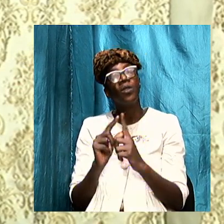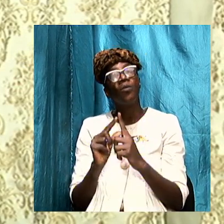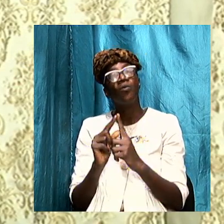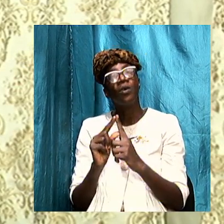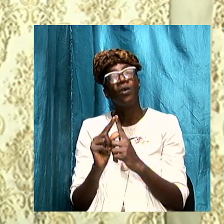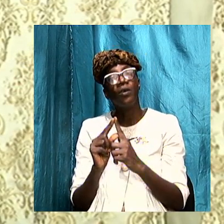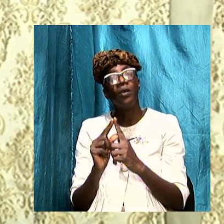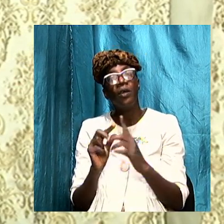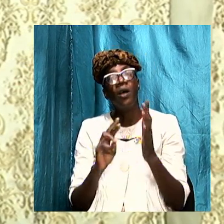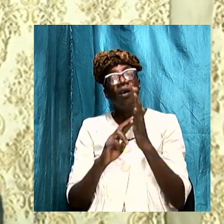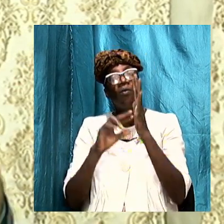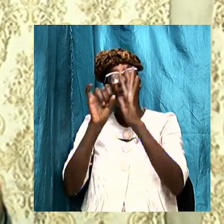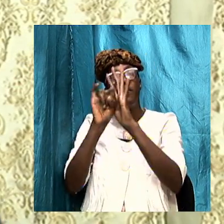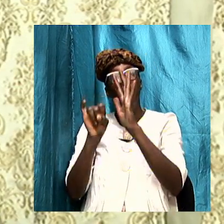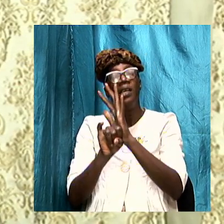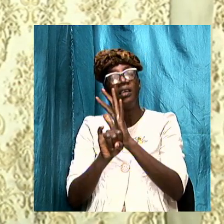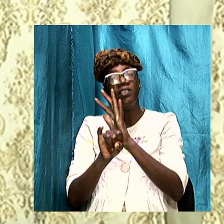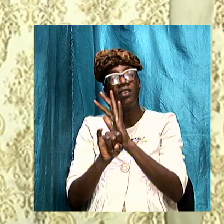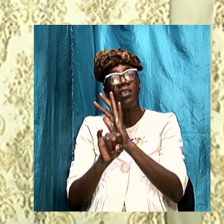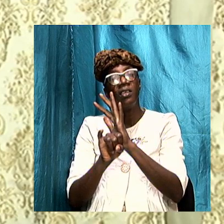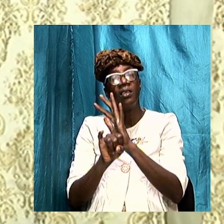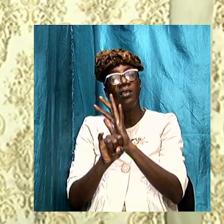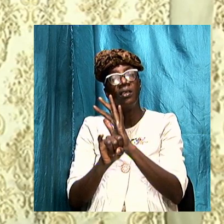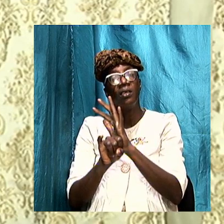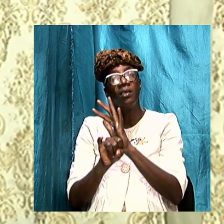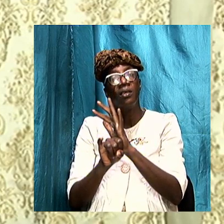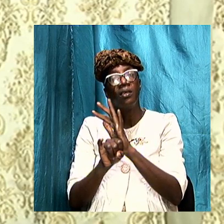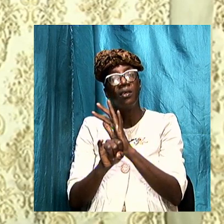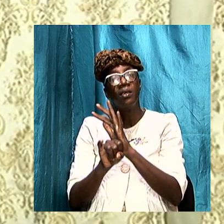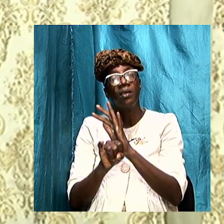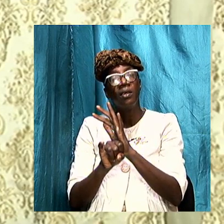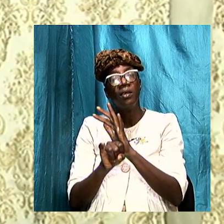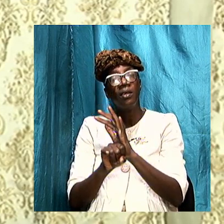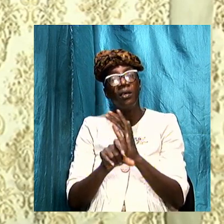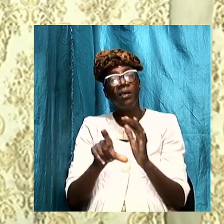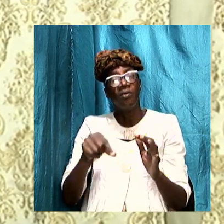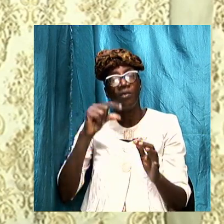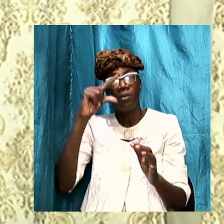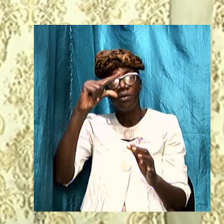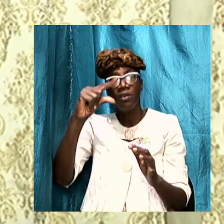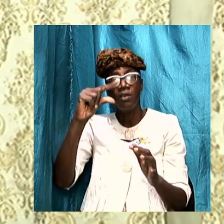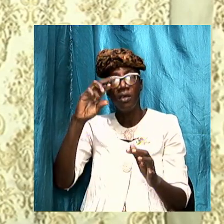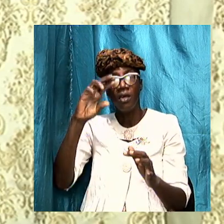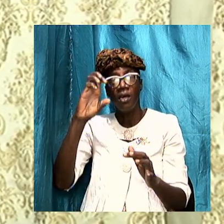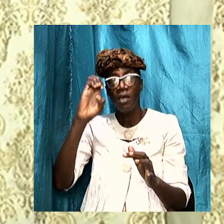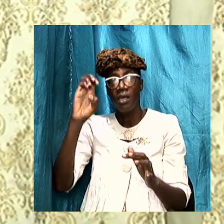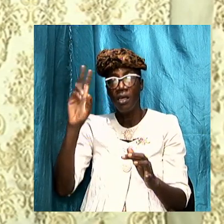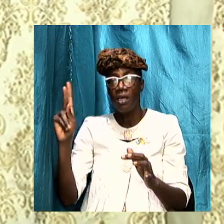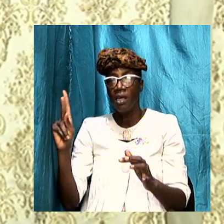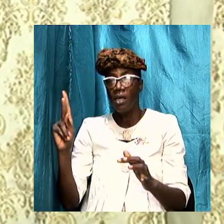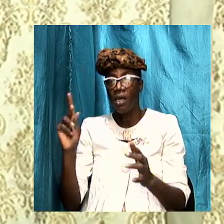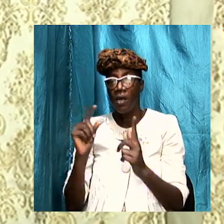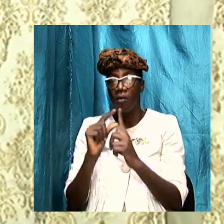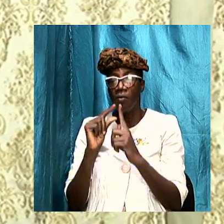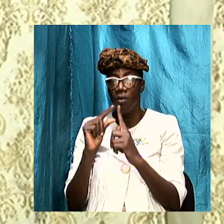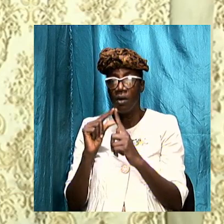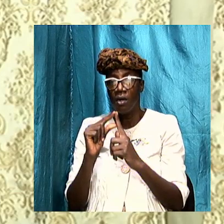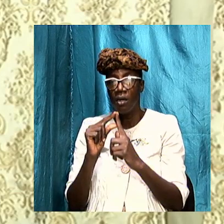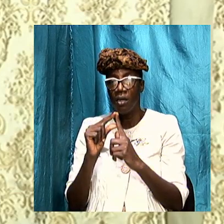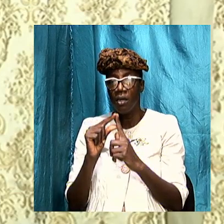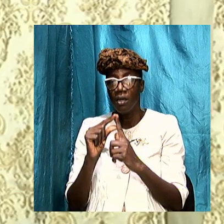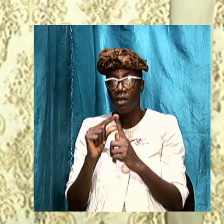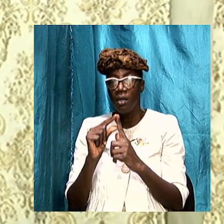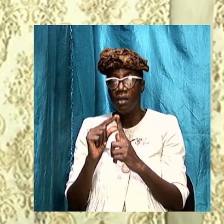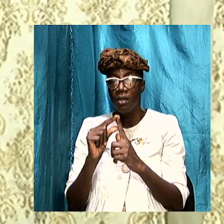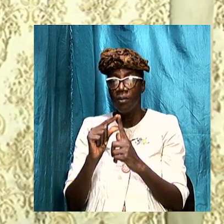revelation as we have here is from a Greek word apocalypse